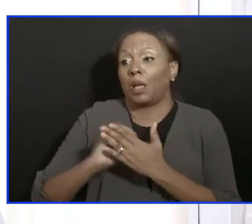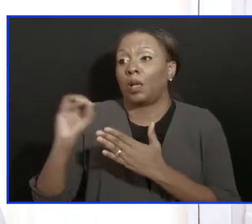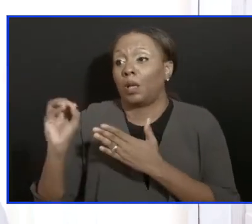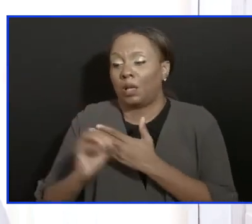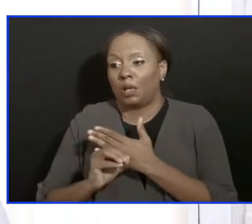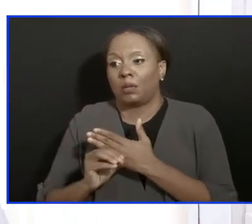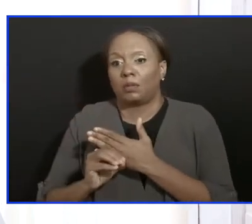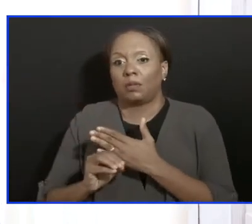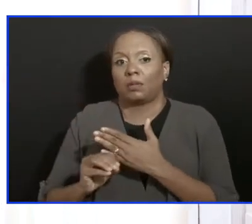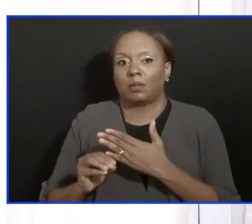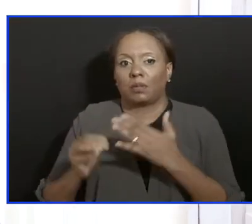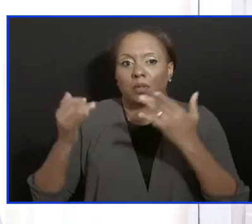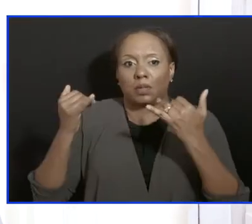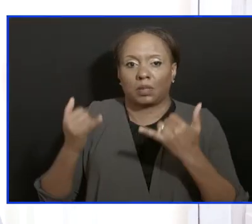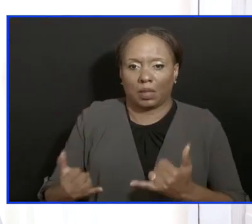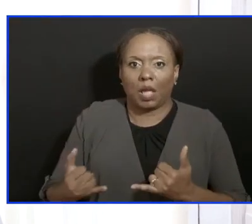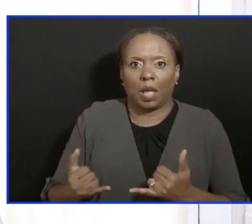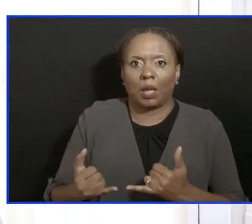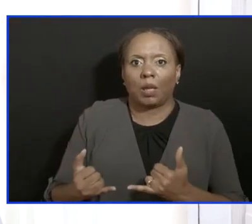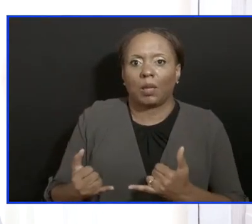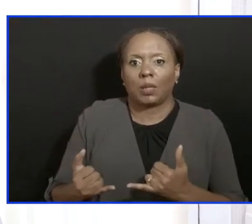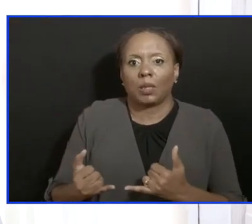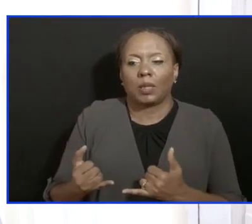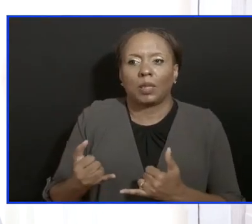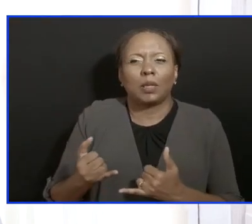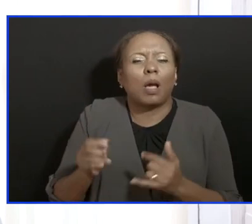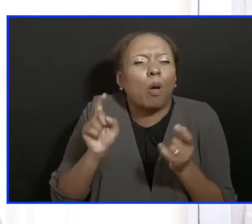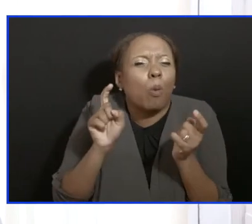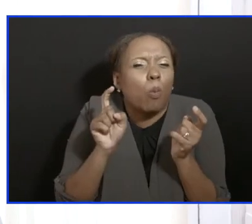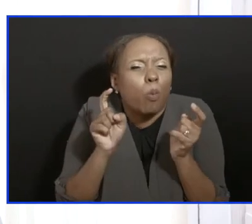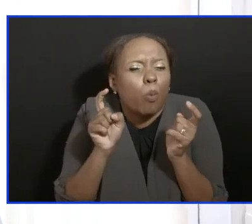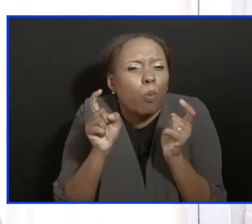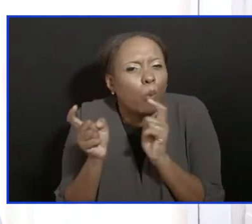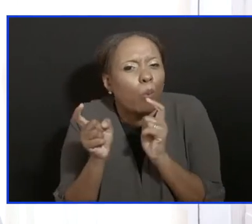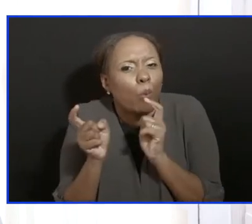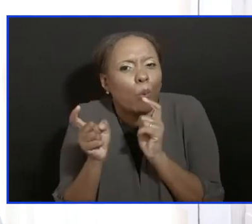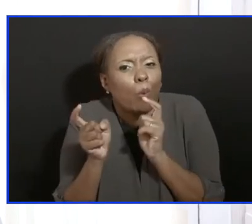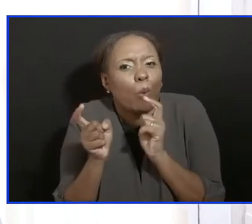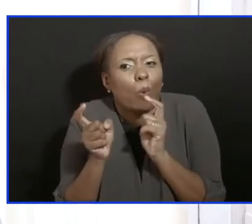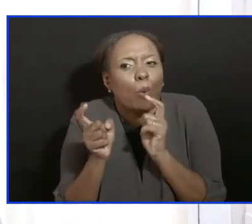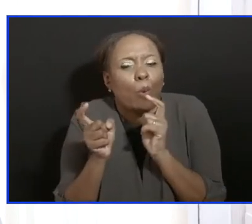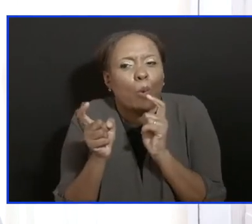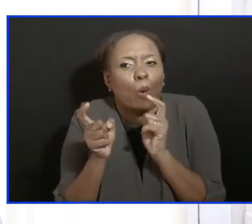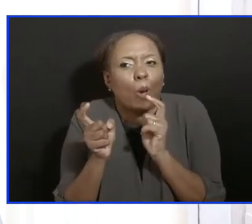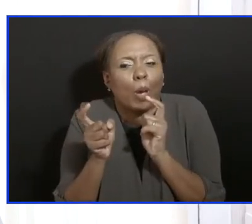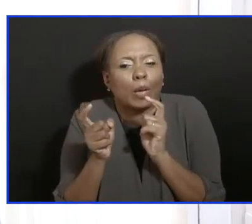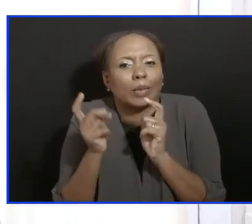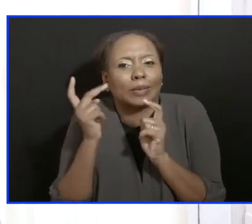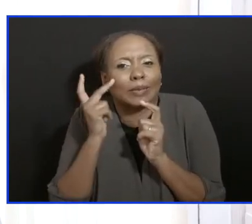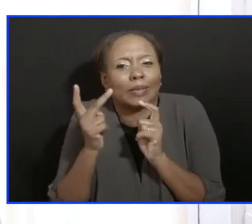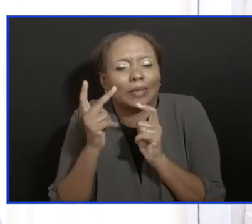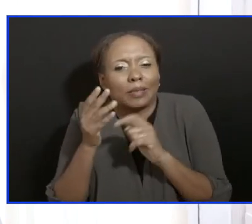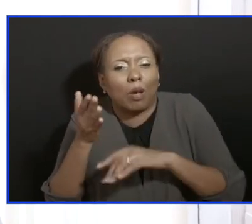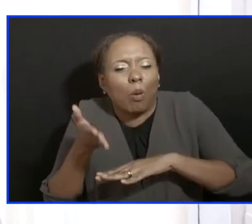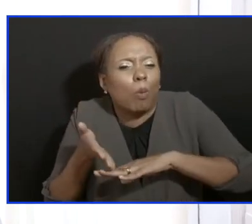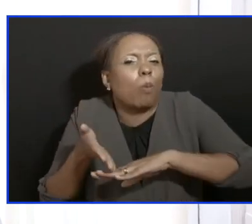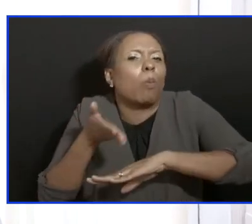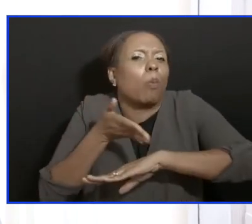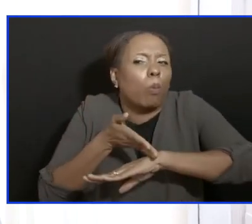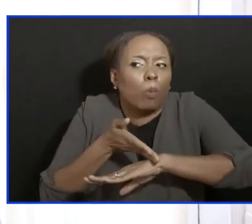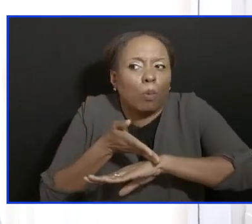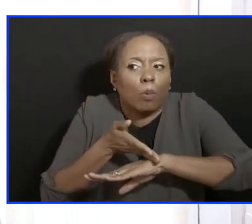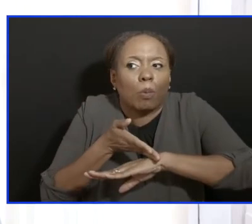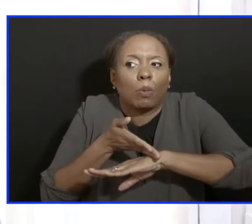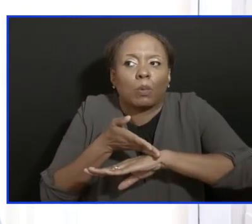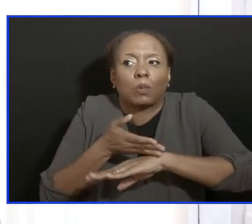time we are beginning to see the corner and turn the corner with respect to what we've been facing. And we know that as bad